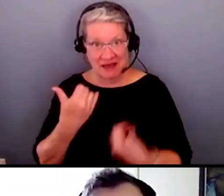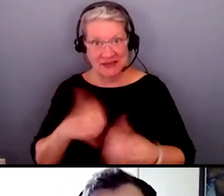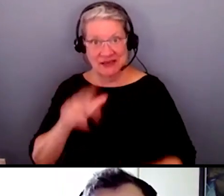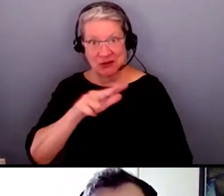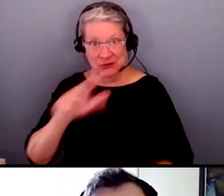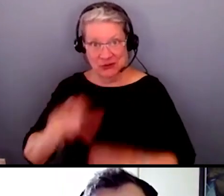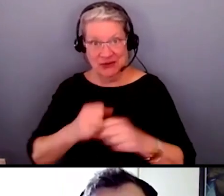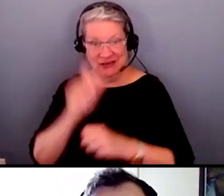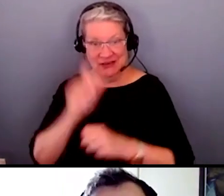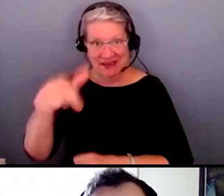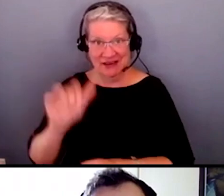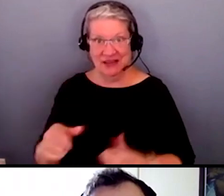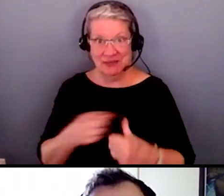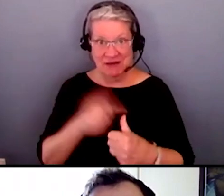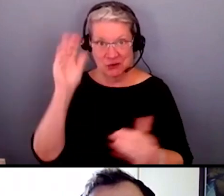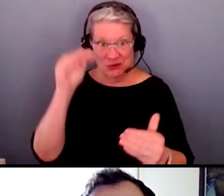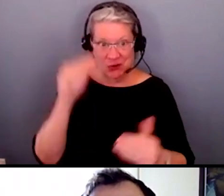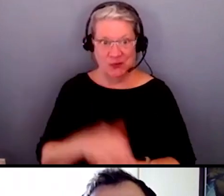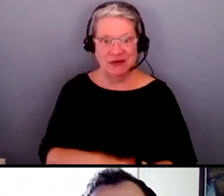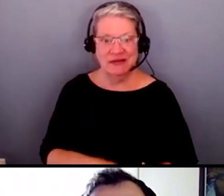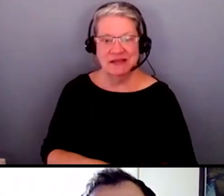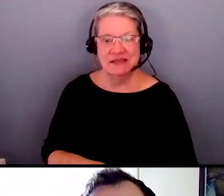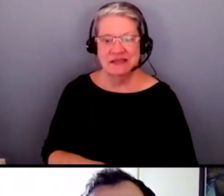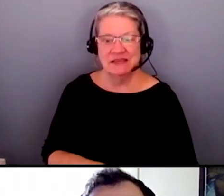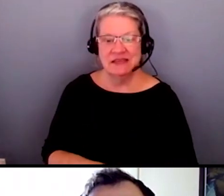about this. So that's my first hope. Um,